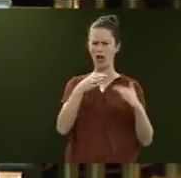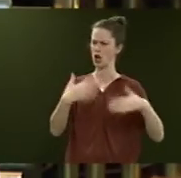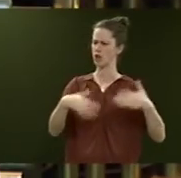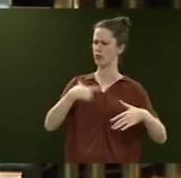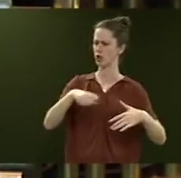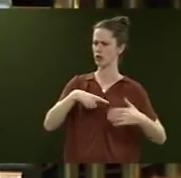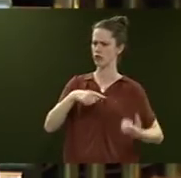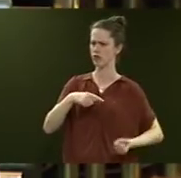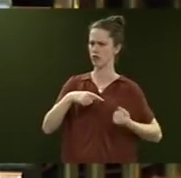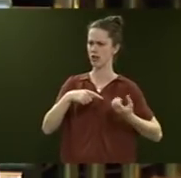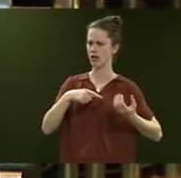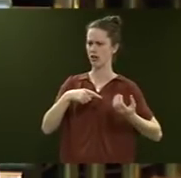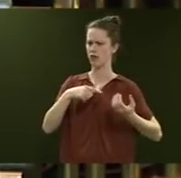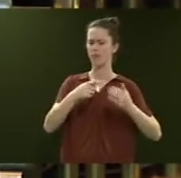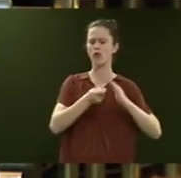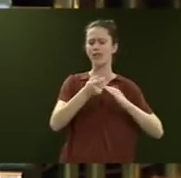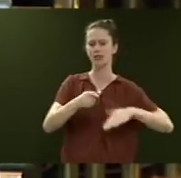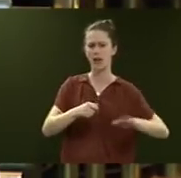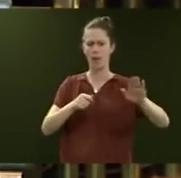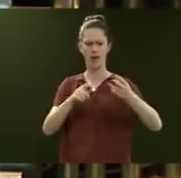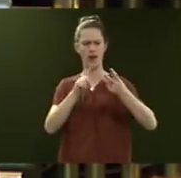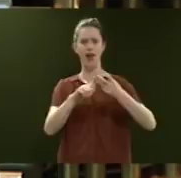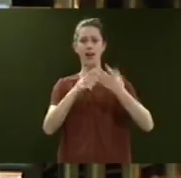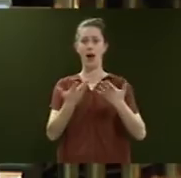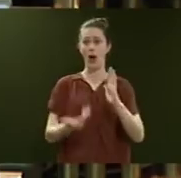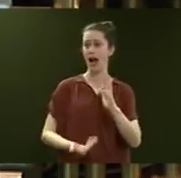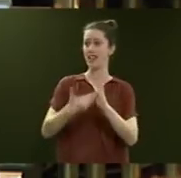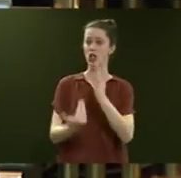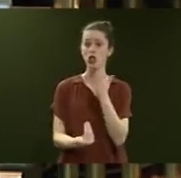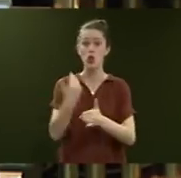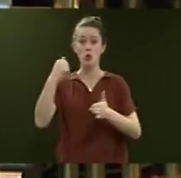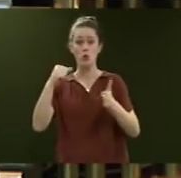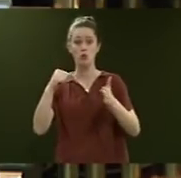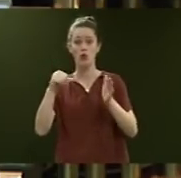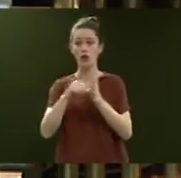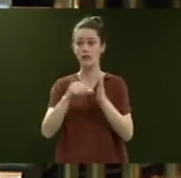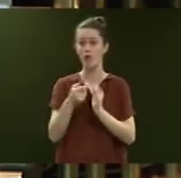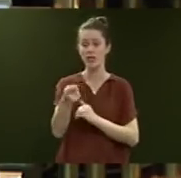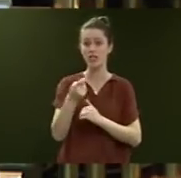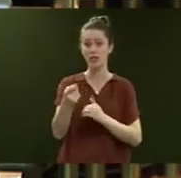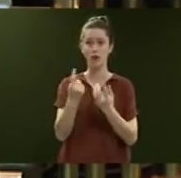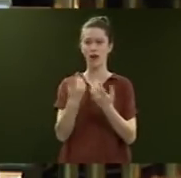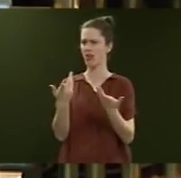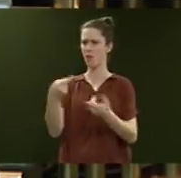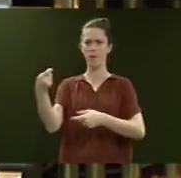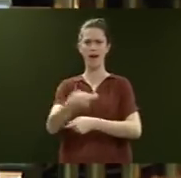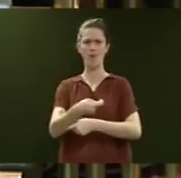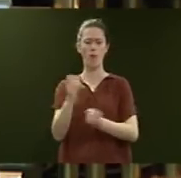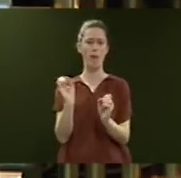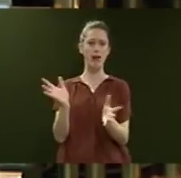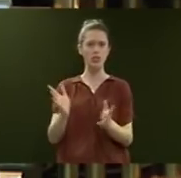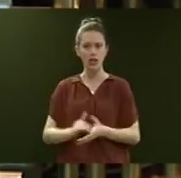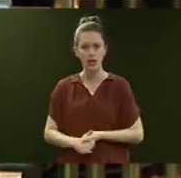rent increases, and now new costs will be put into the renting of property and that will somehow be paid for by magic?